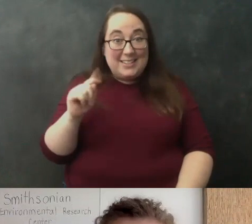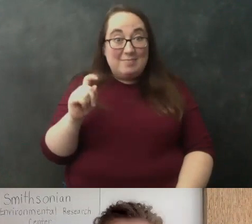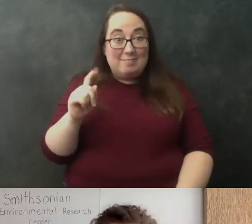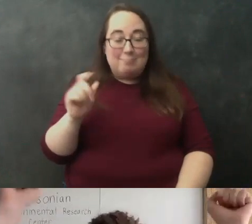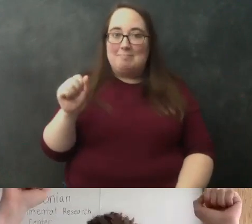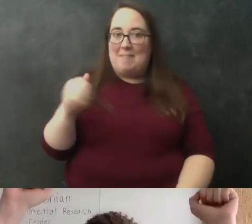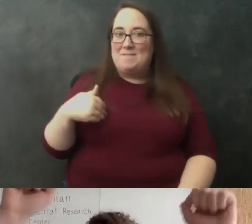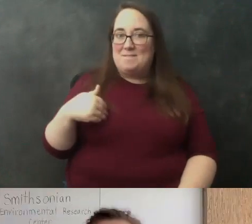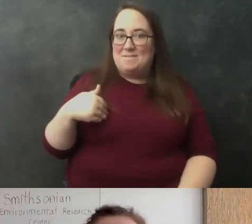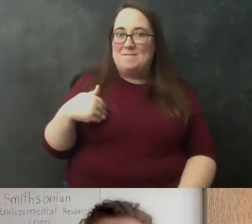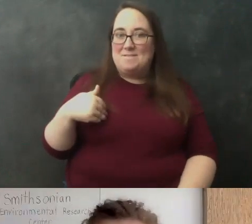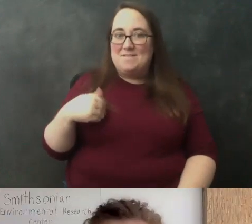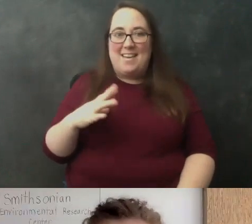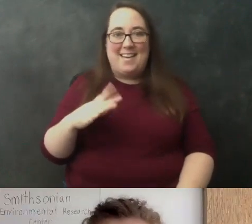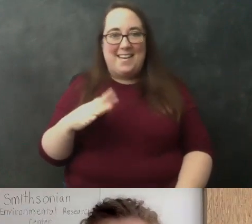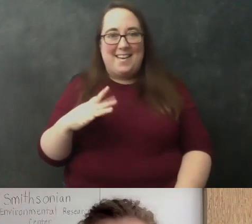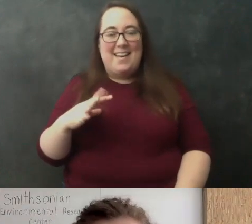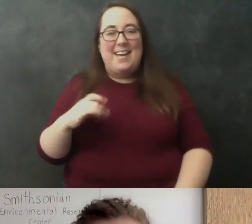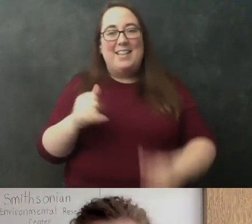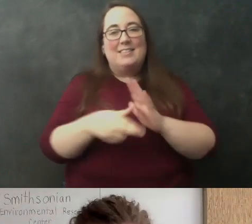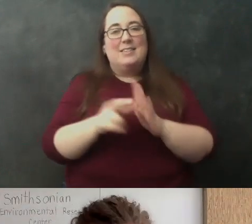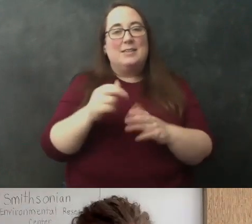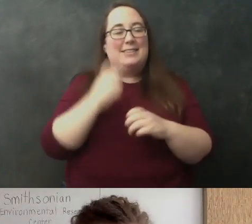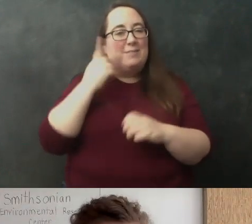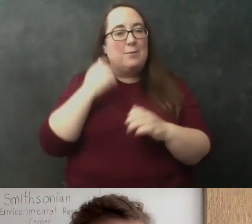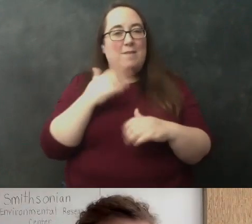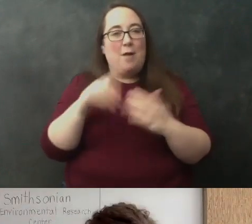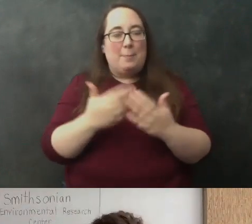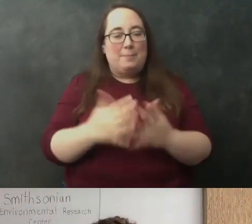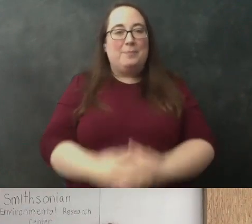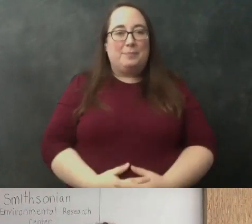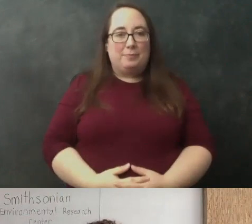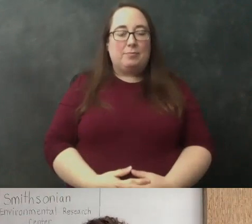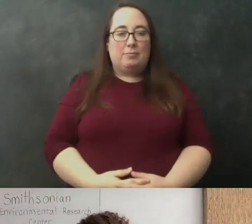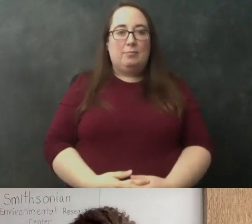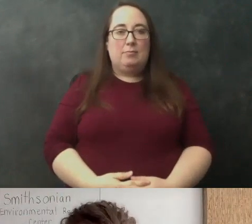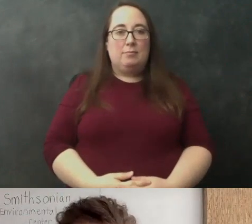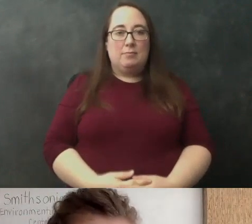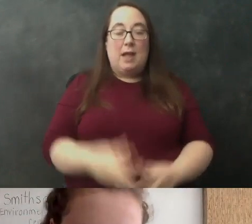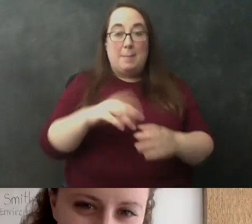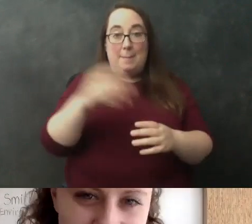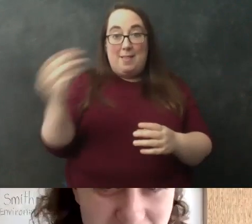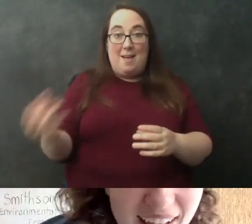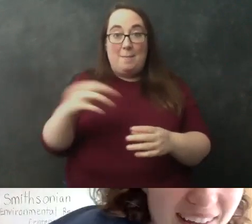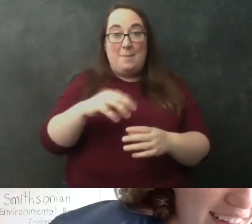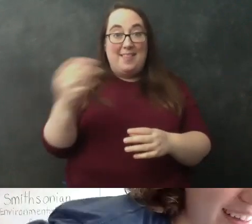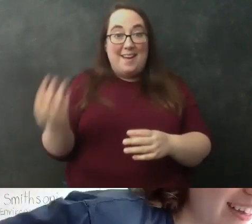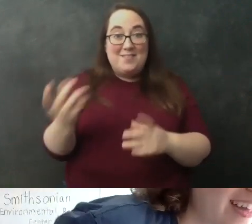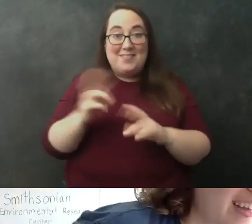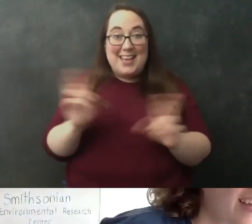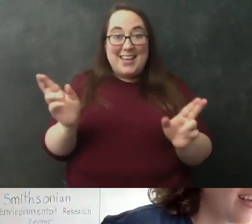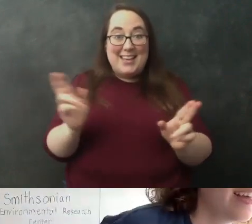my kit jilly let's go through and see if you have all the materials okay i'm going to start pulling stuff out ready yeah